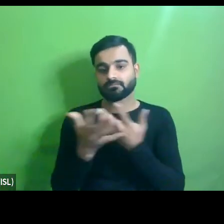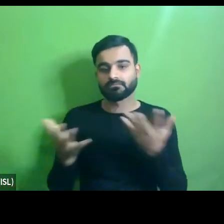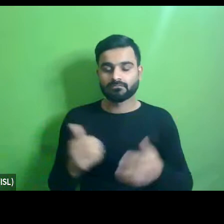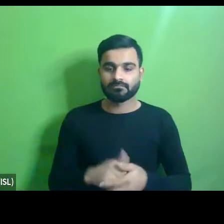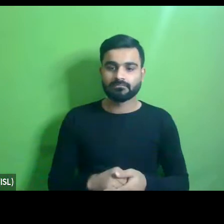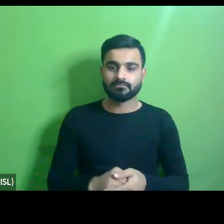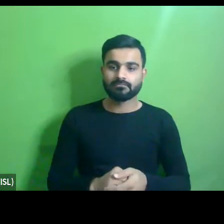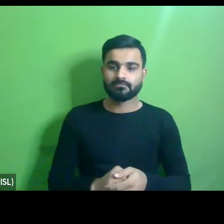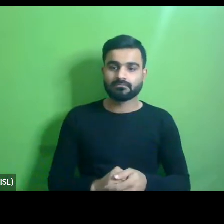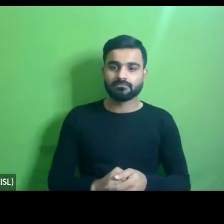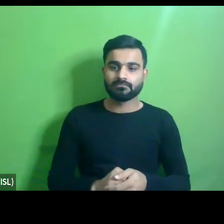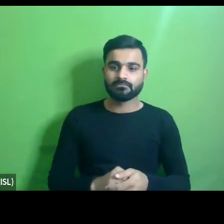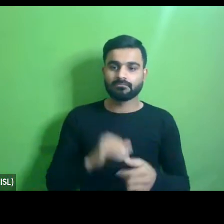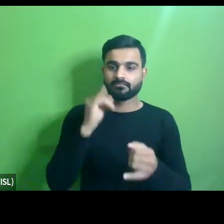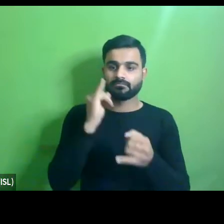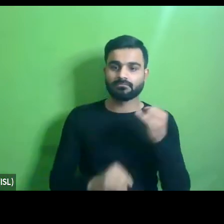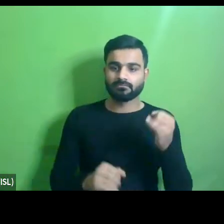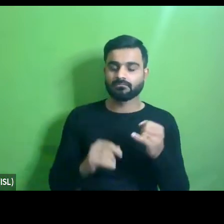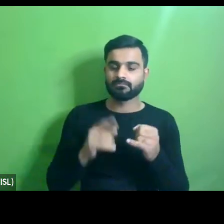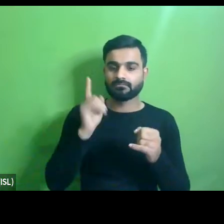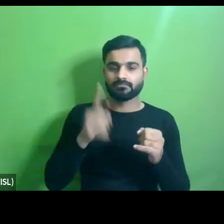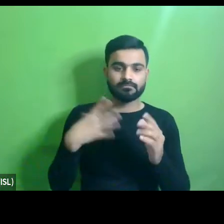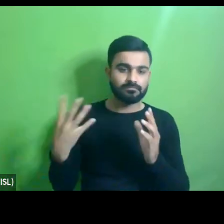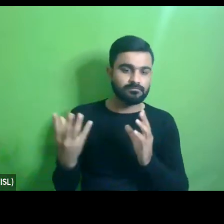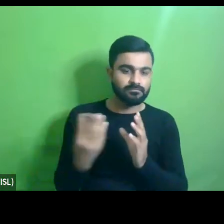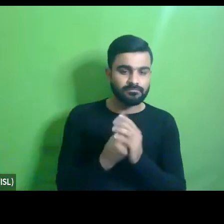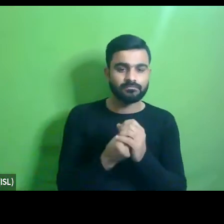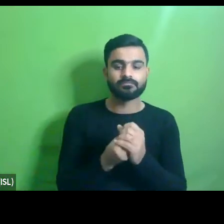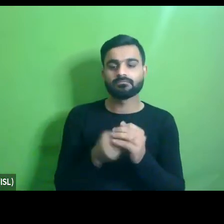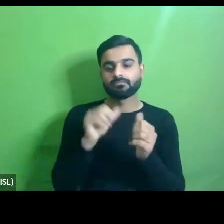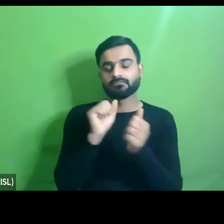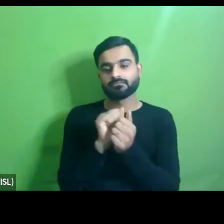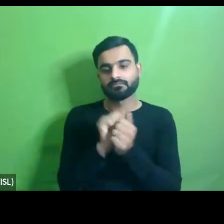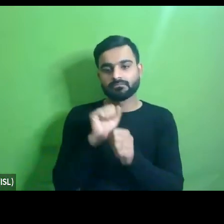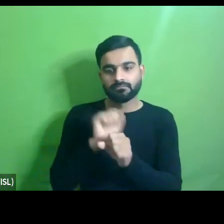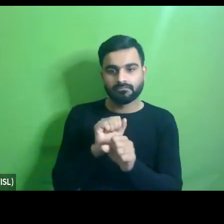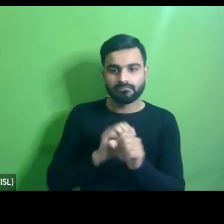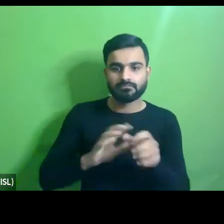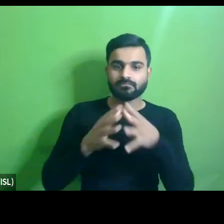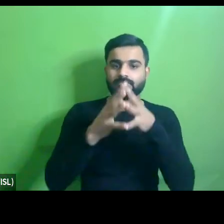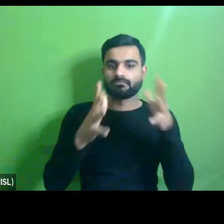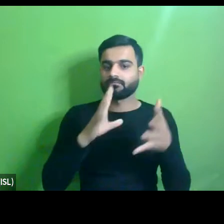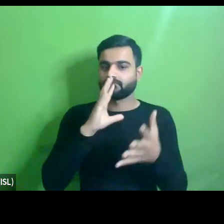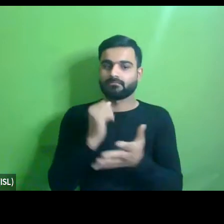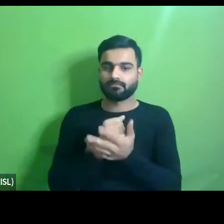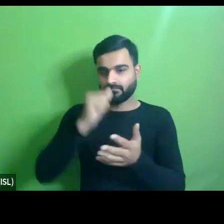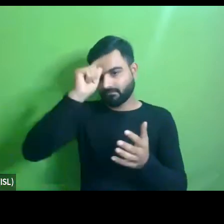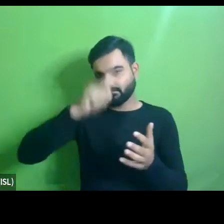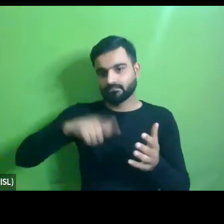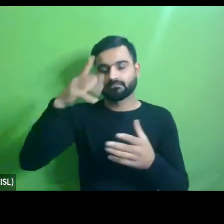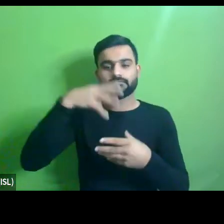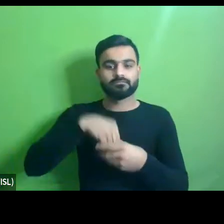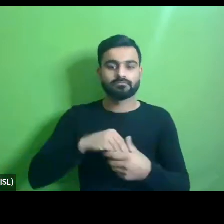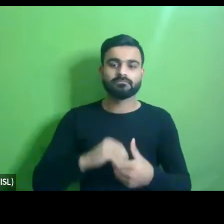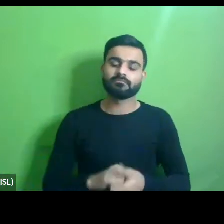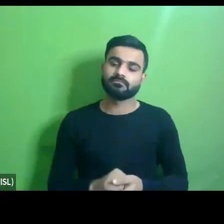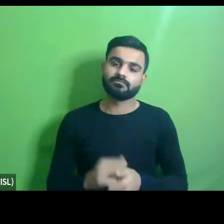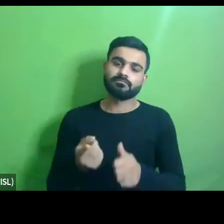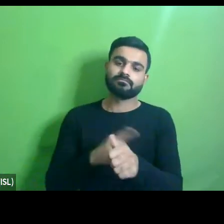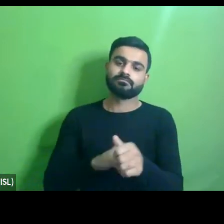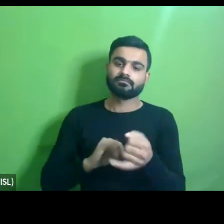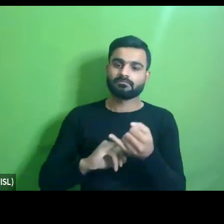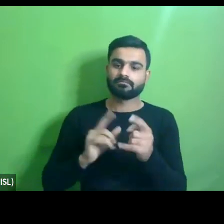last uh was that you know we should actually be uh working towards the larger commitment which india has um from the